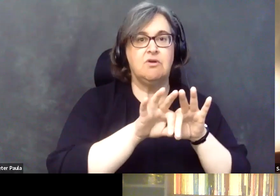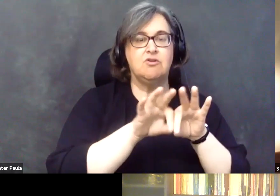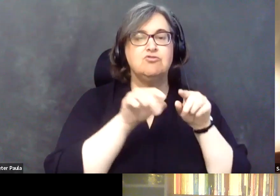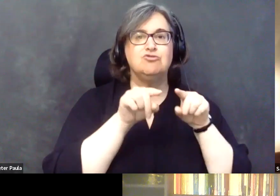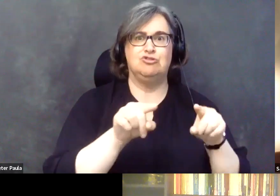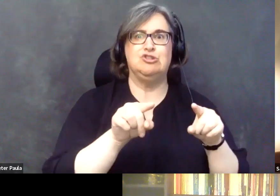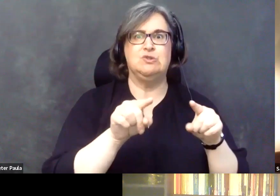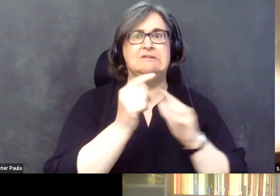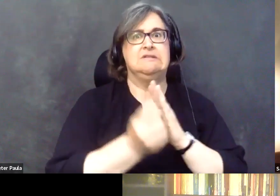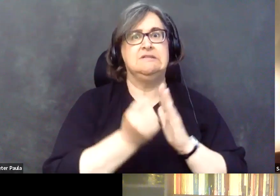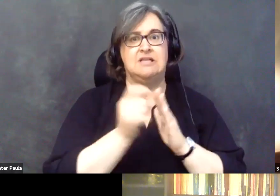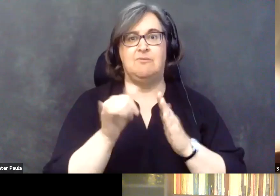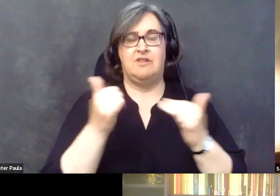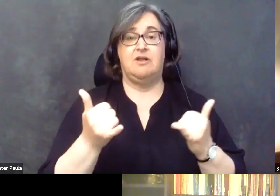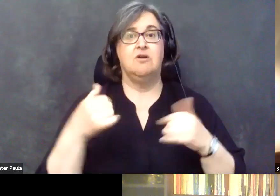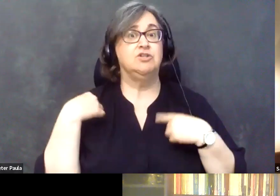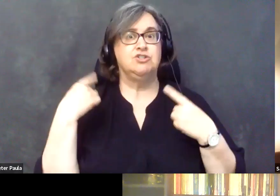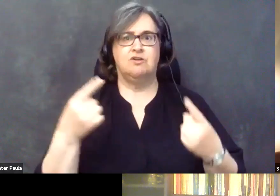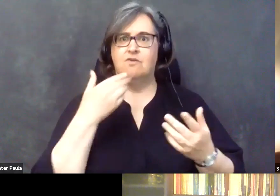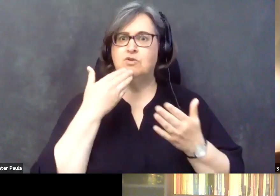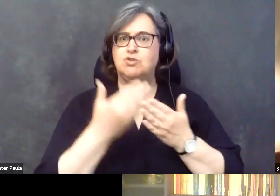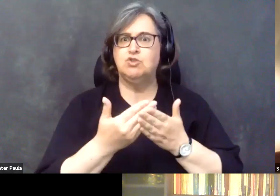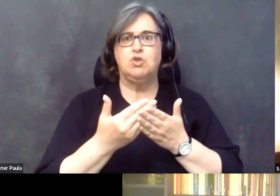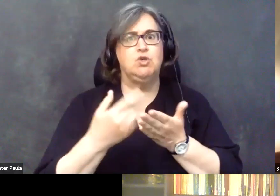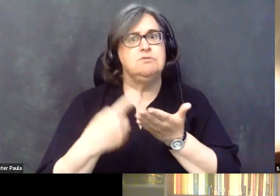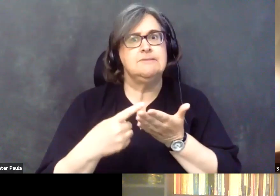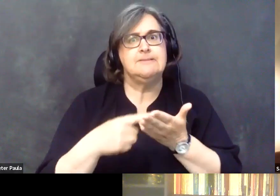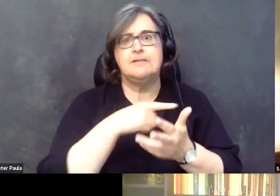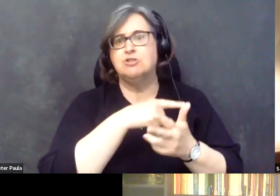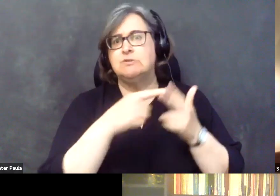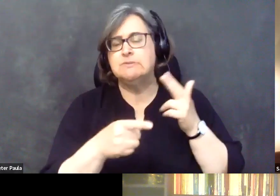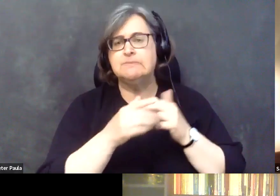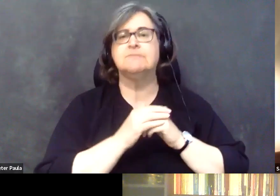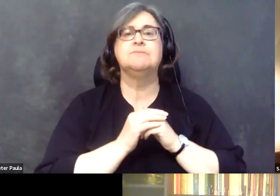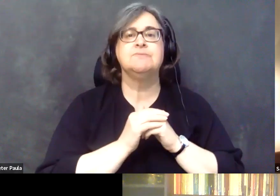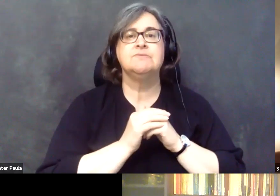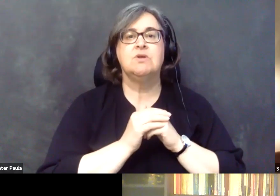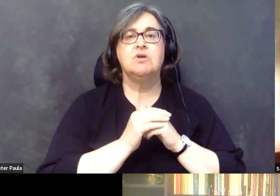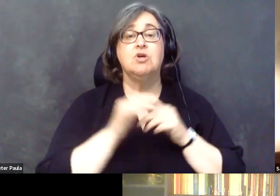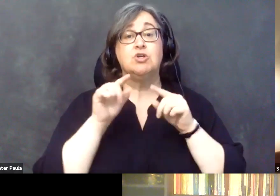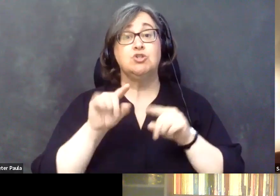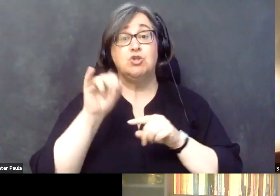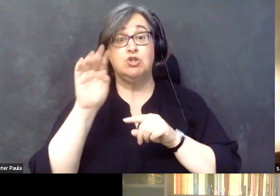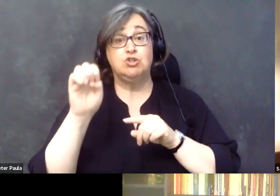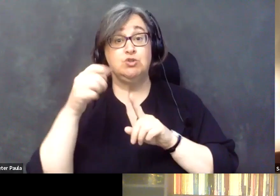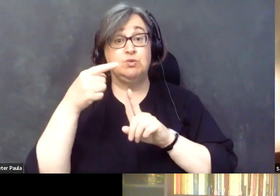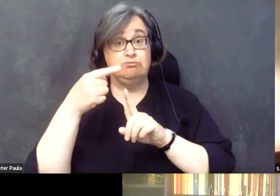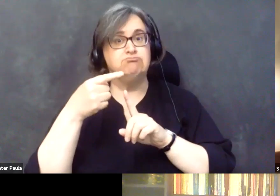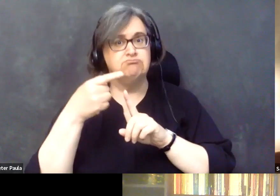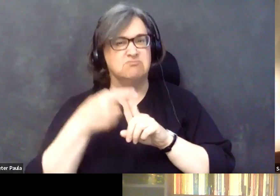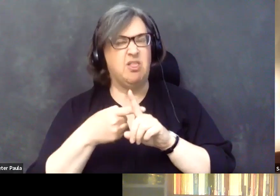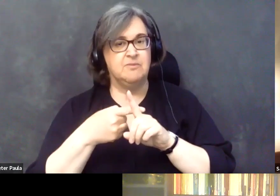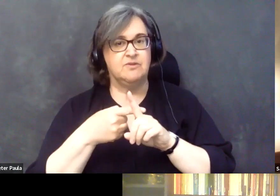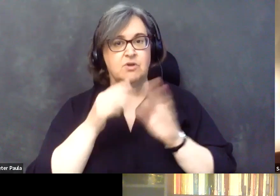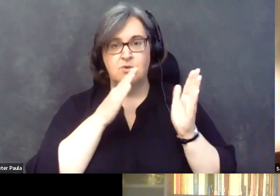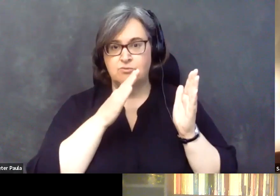had a series of really wonderful conversations. And in the month of June, we decided to shift